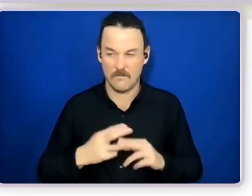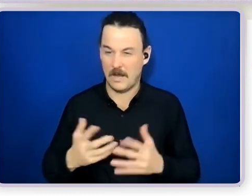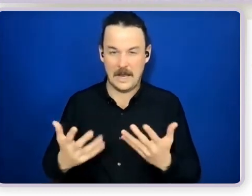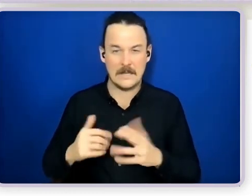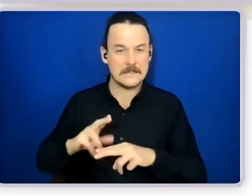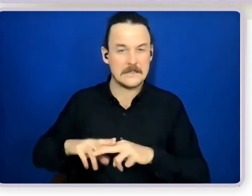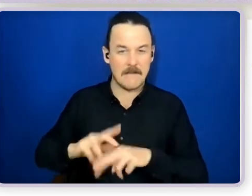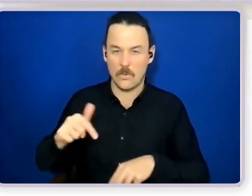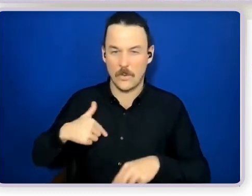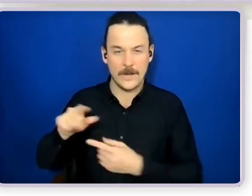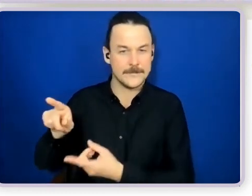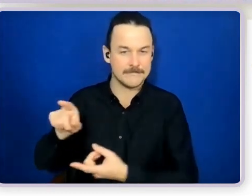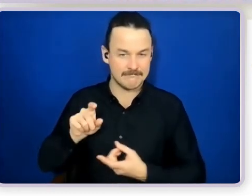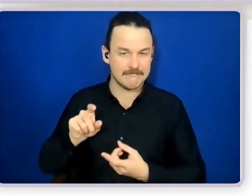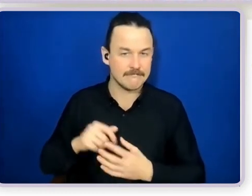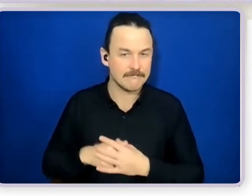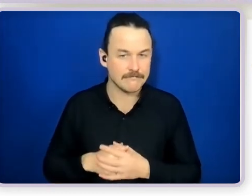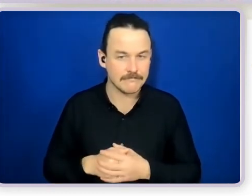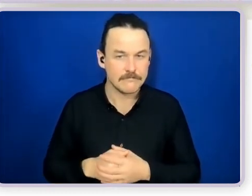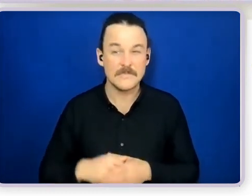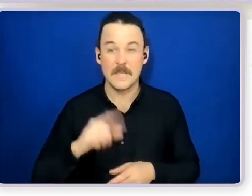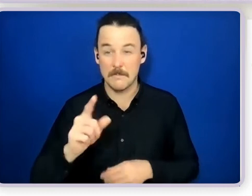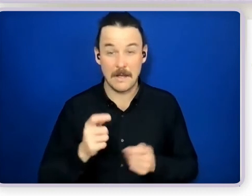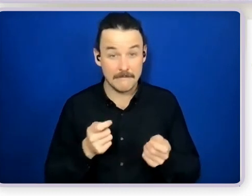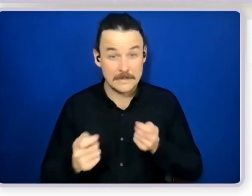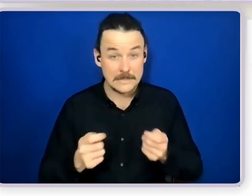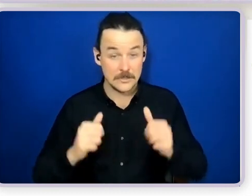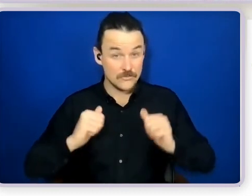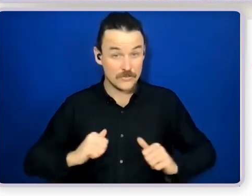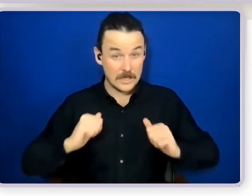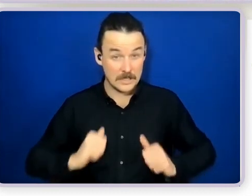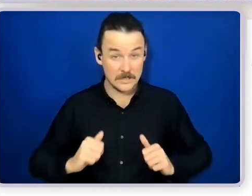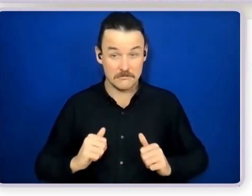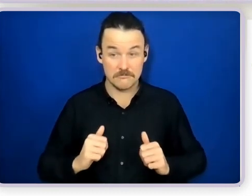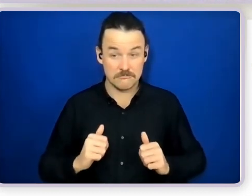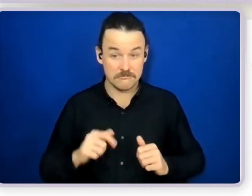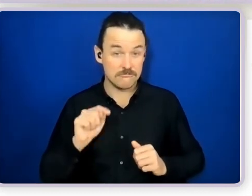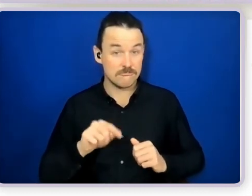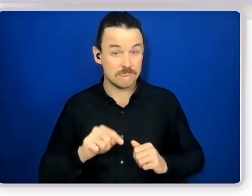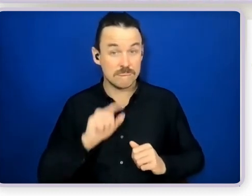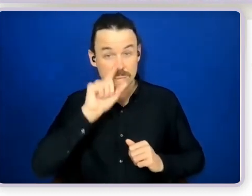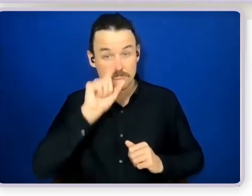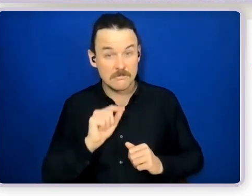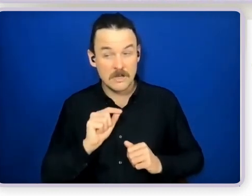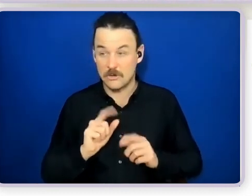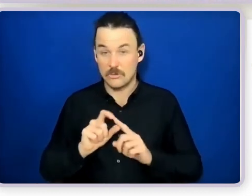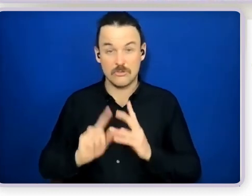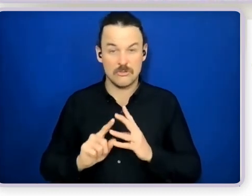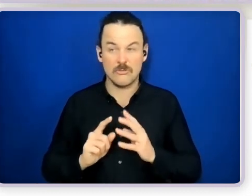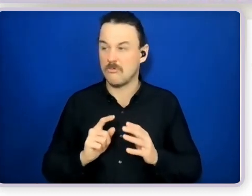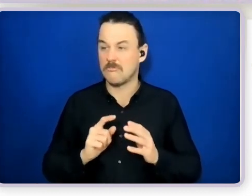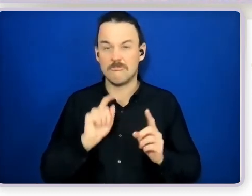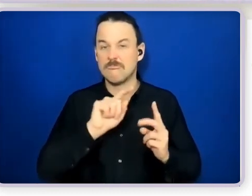but yeah I mean facilitator training in its and of itself could be accessed through a number of different areas